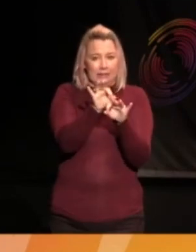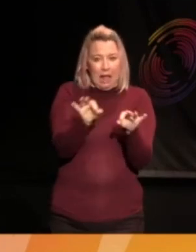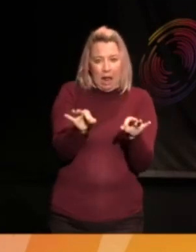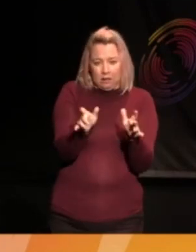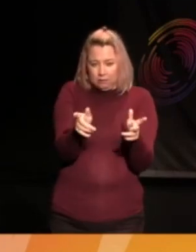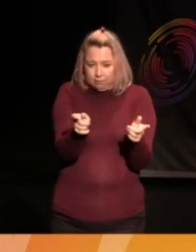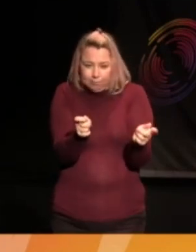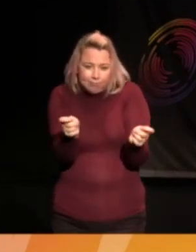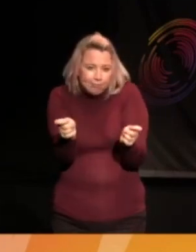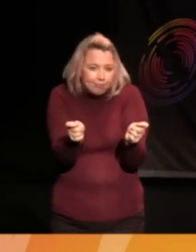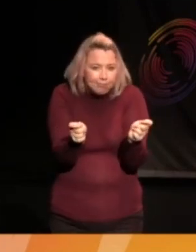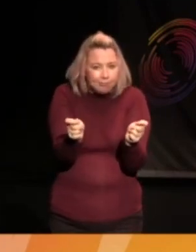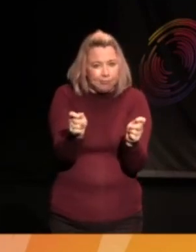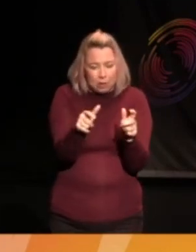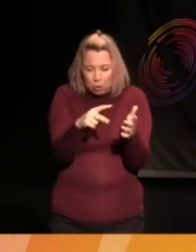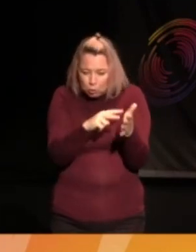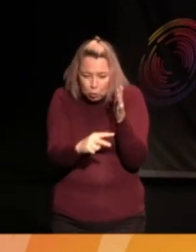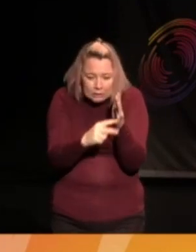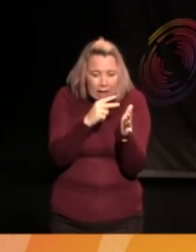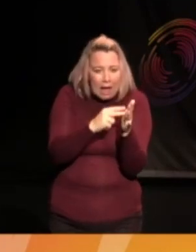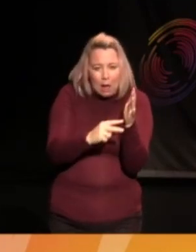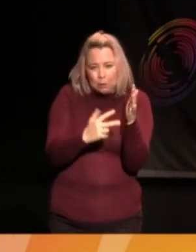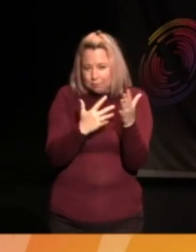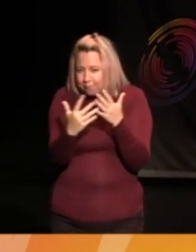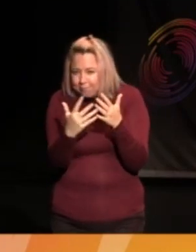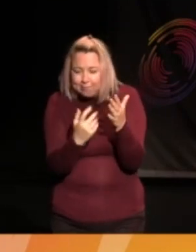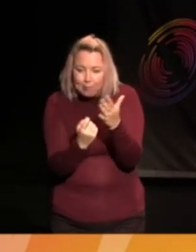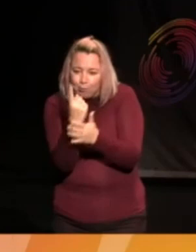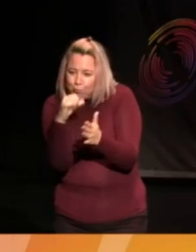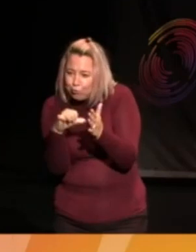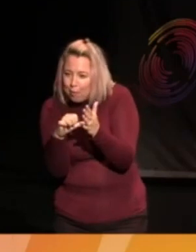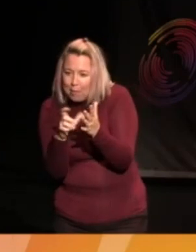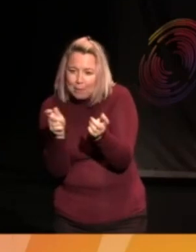of all of these things. There she is. Thank you.